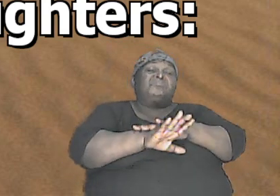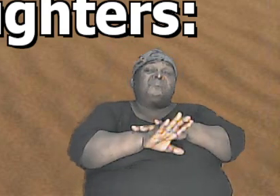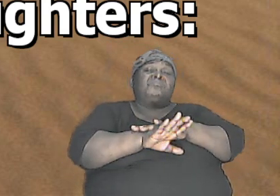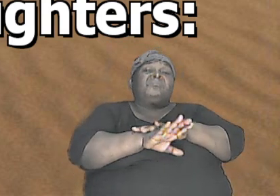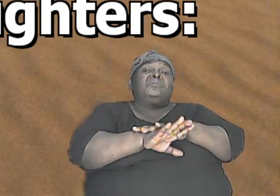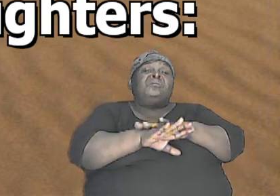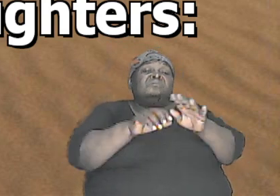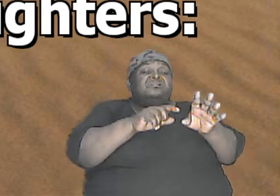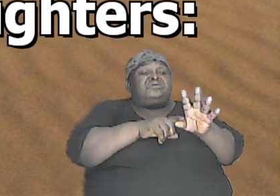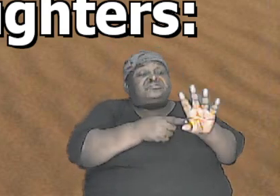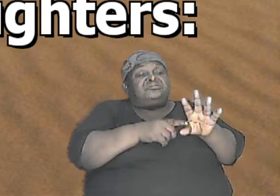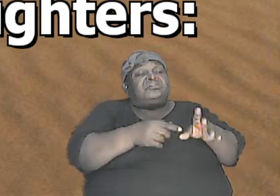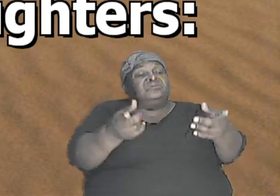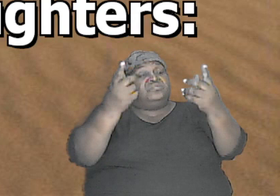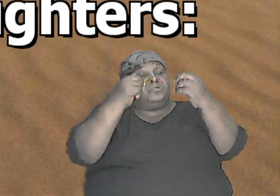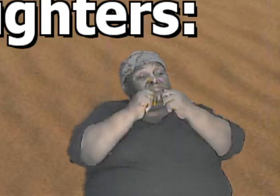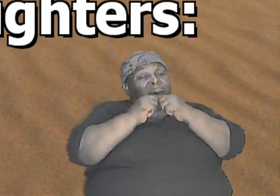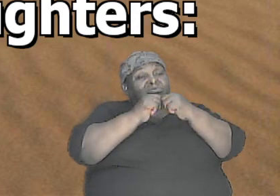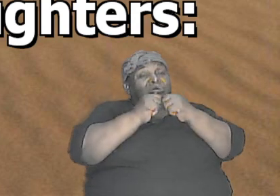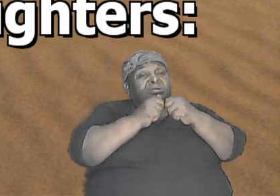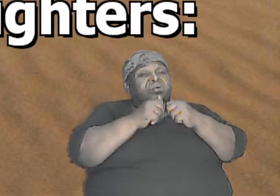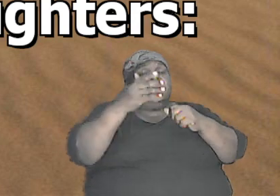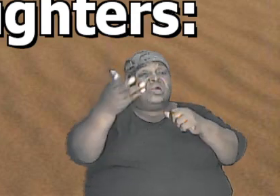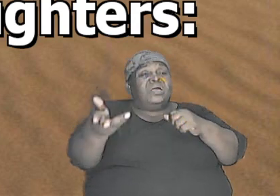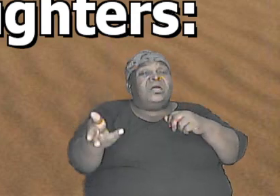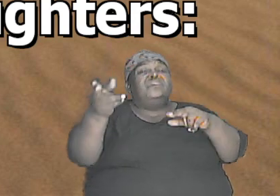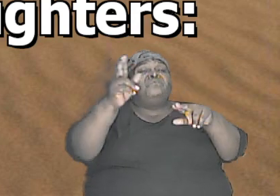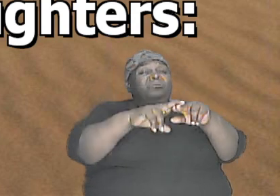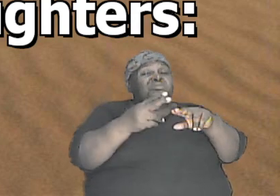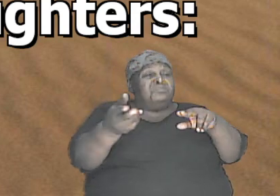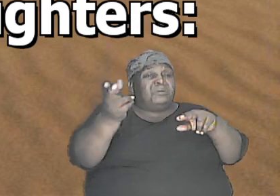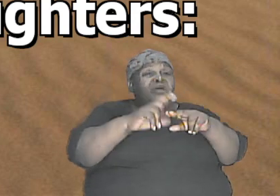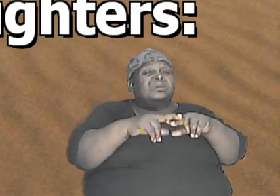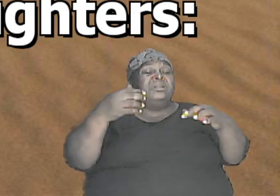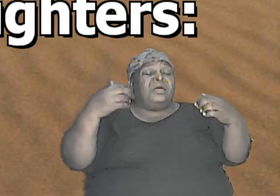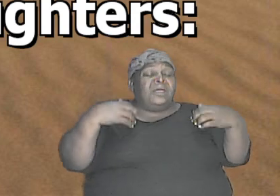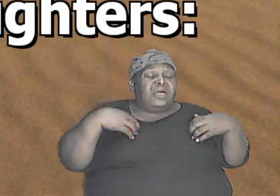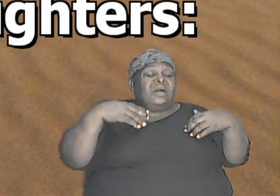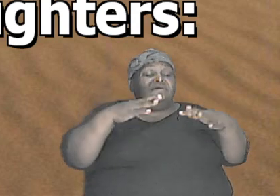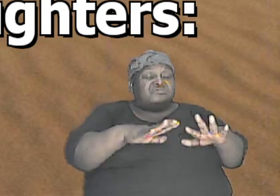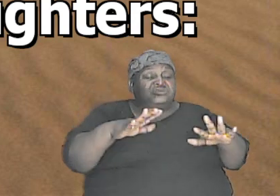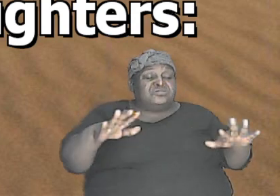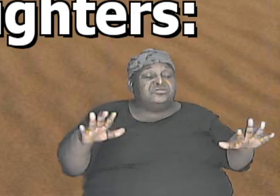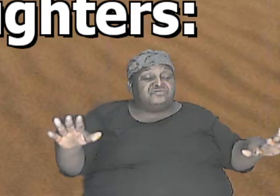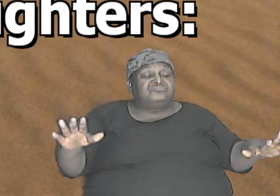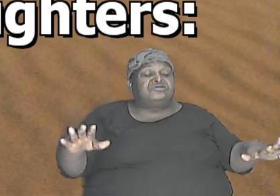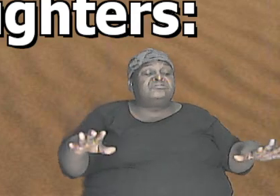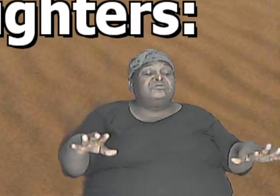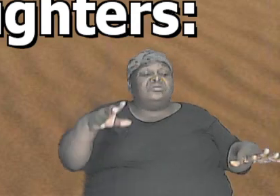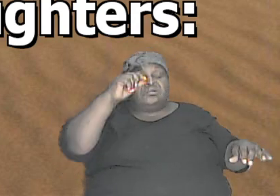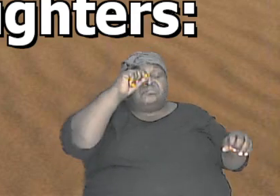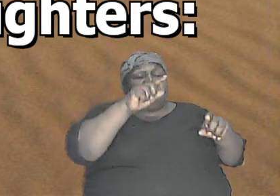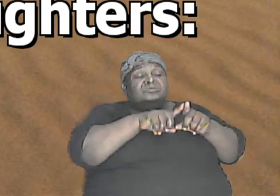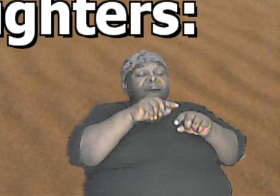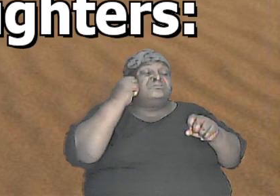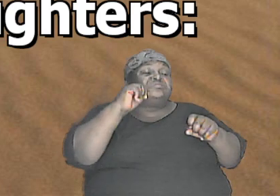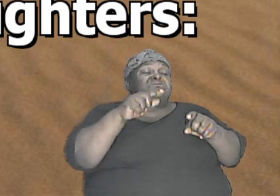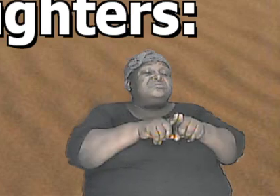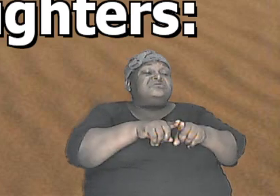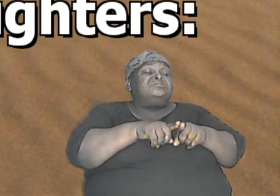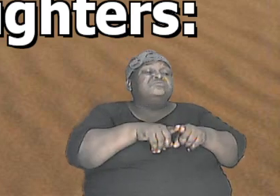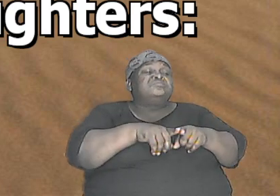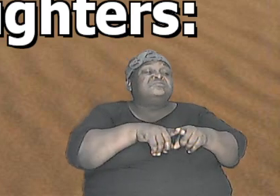they started to get together and they reproduced and other brothers and sisters reproduced and the